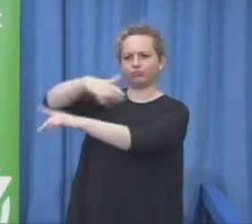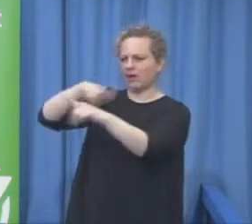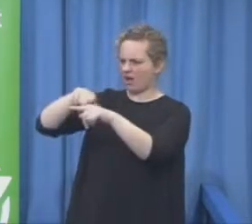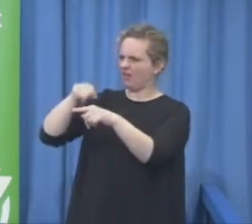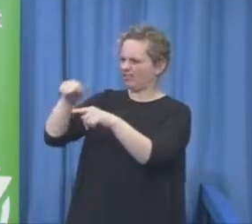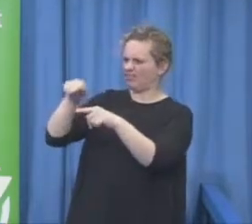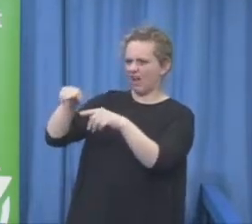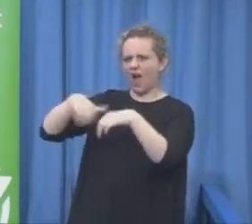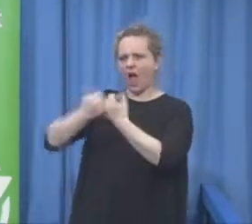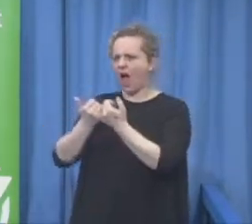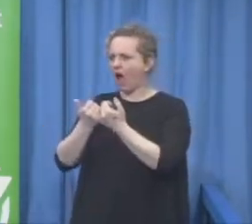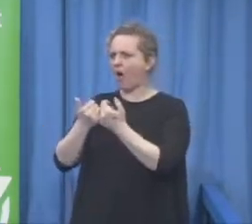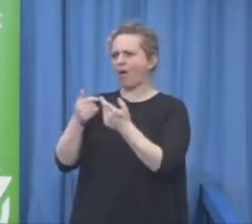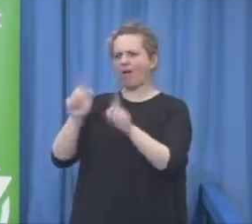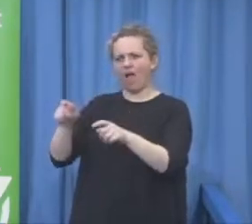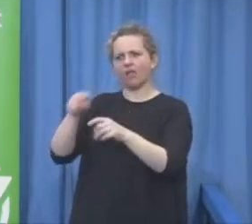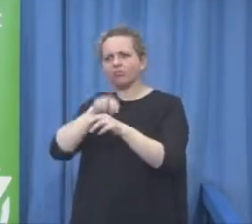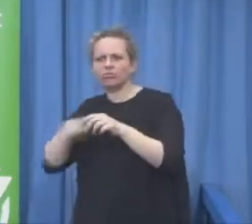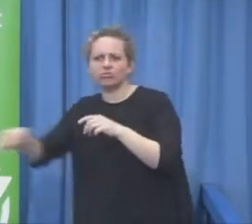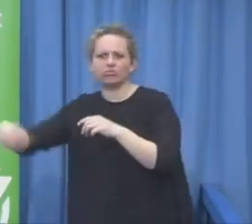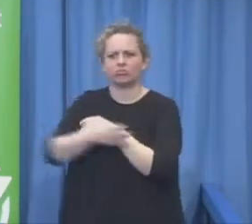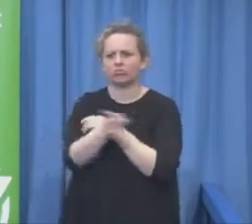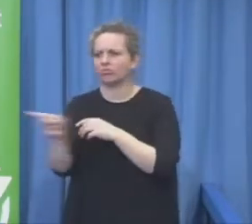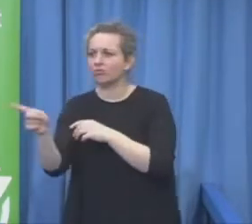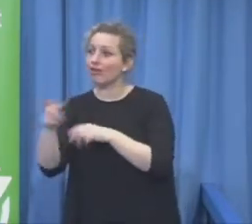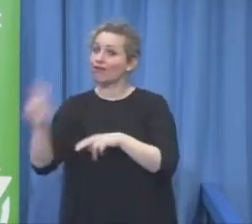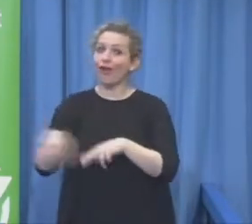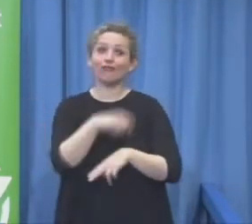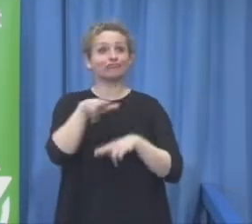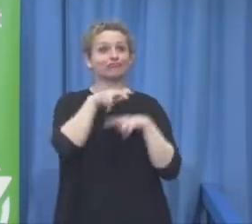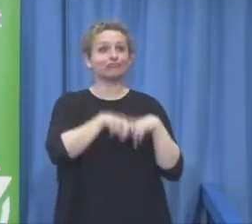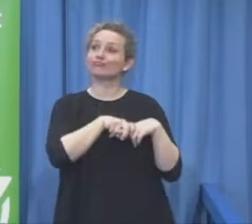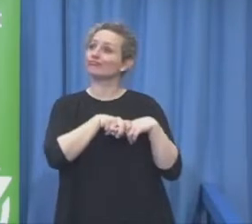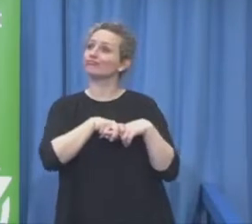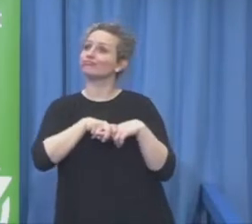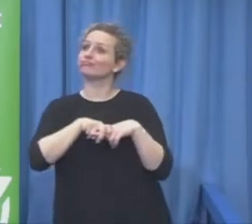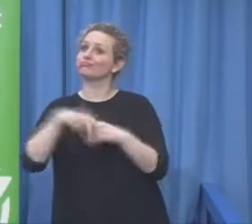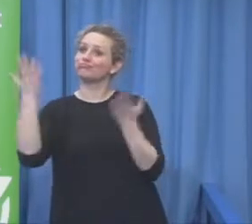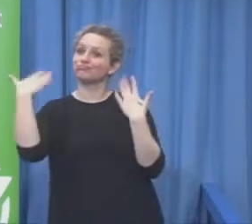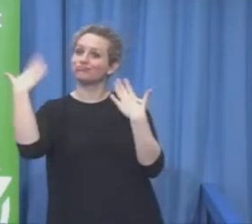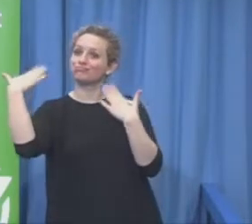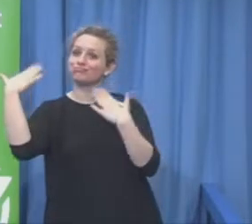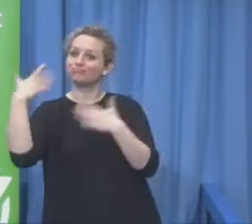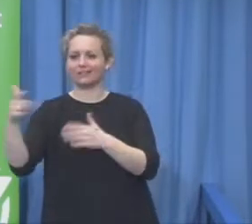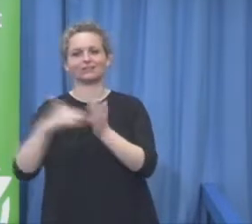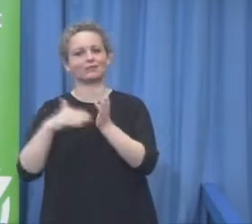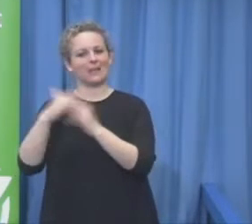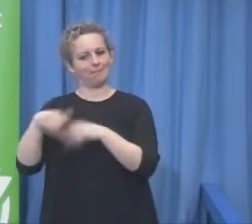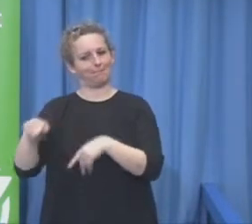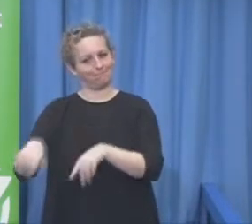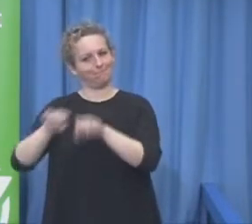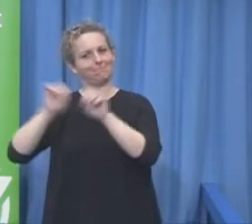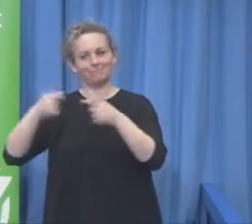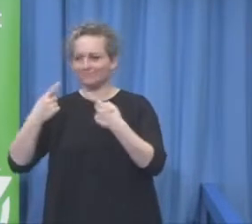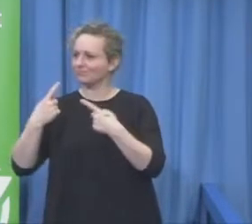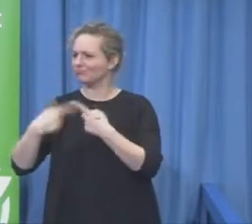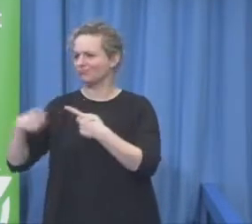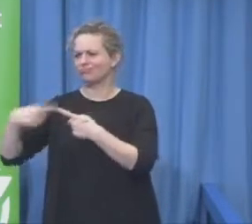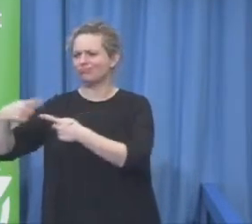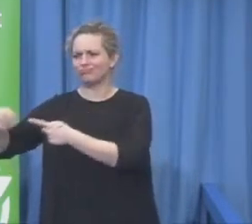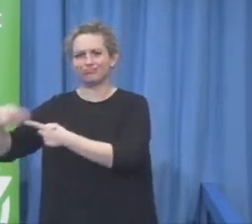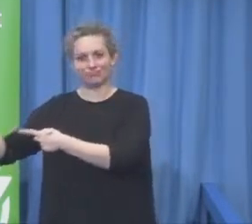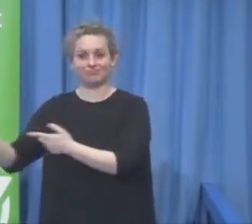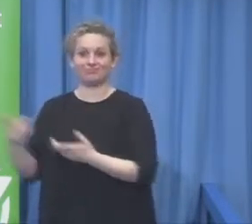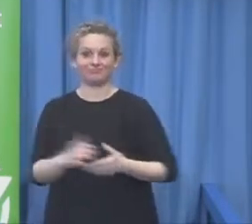if you have no legs no problem right on and automatically we can